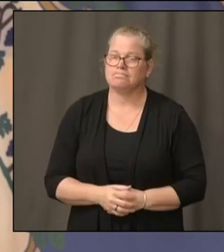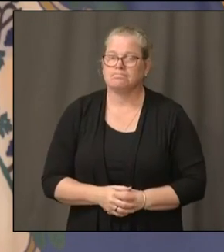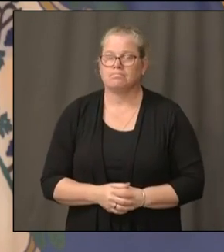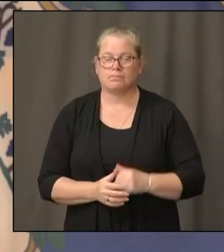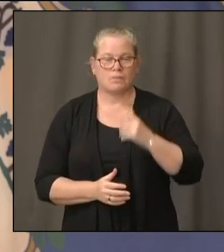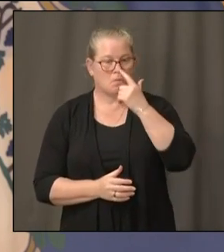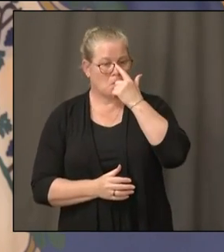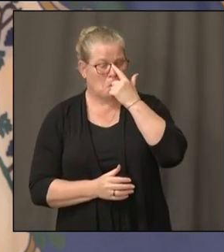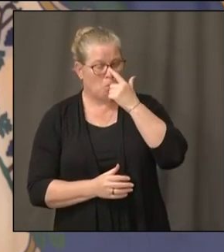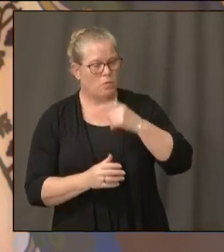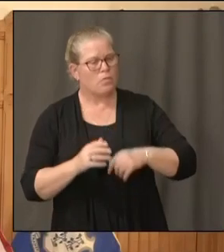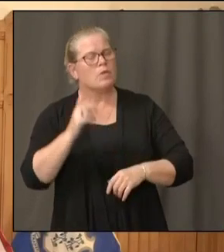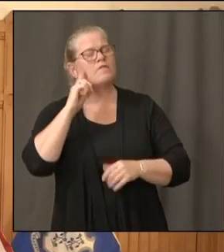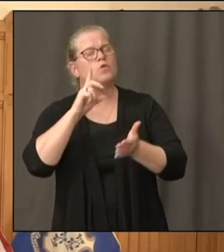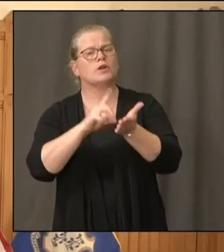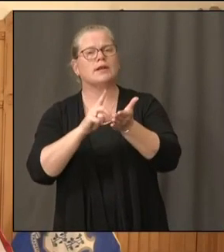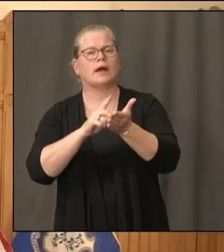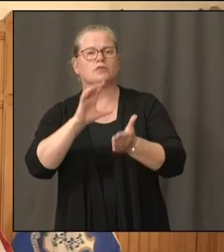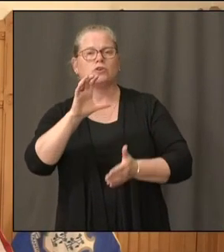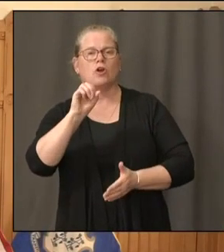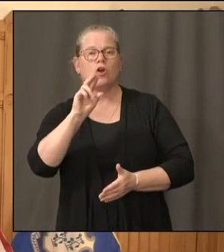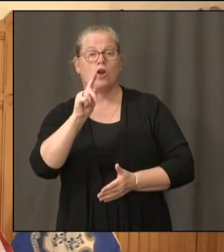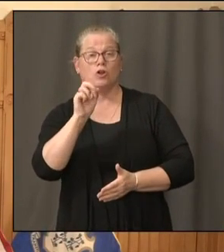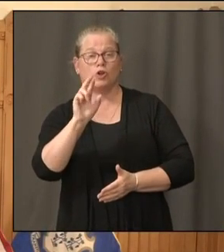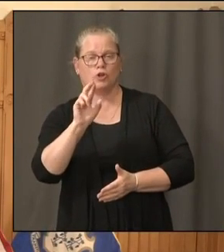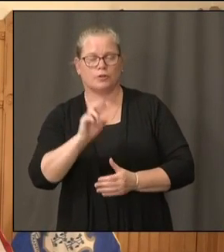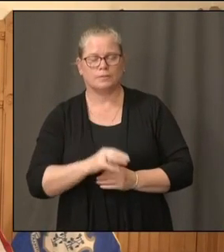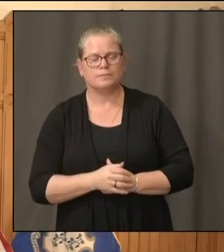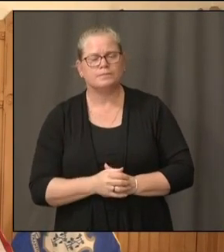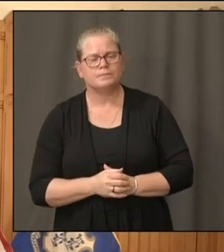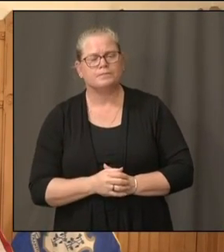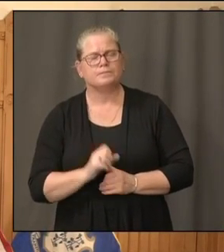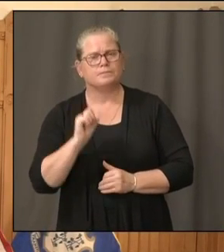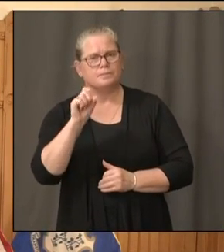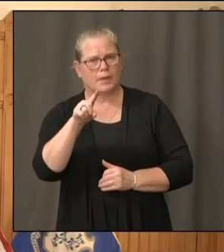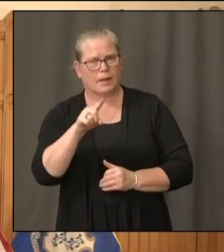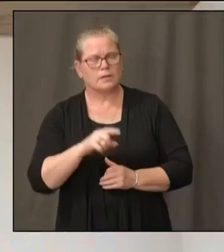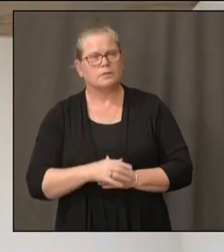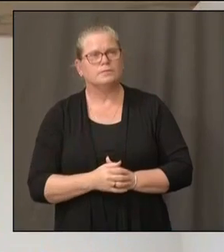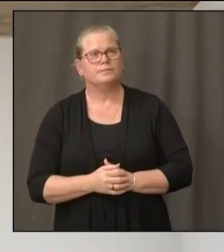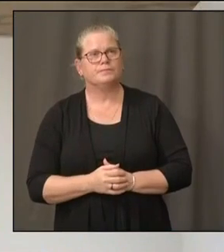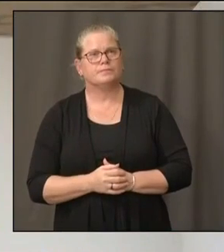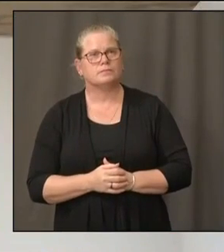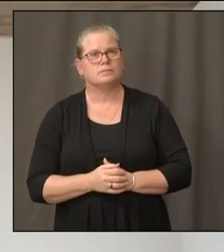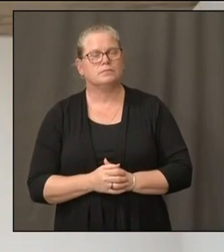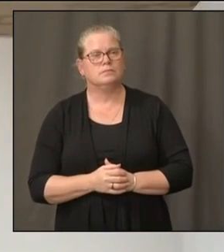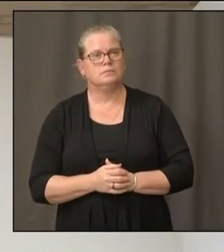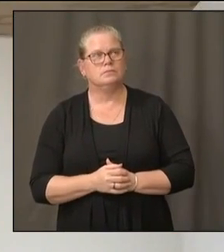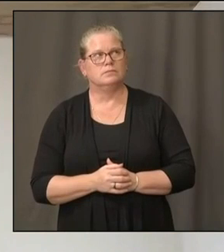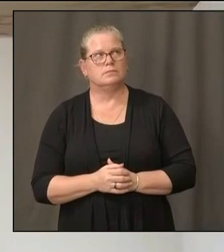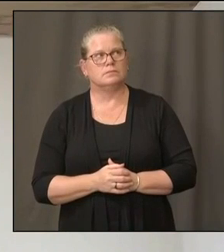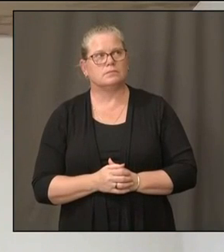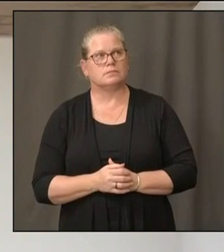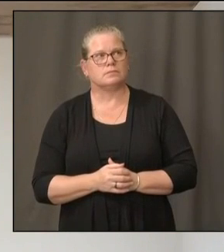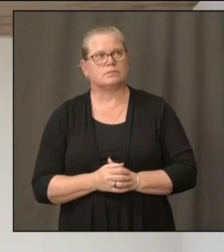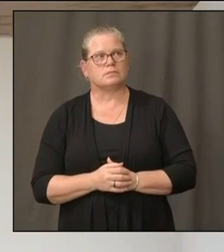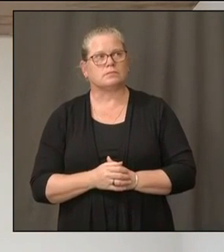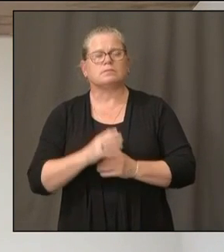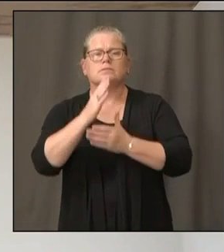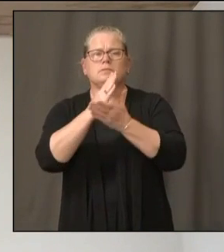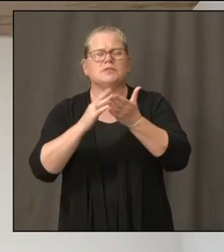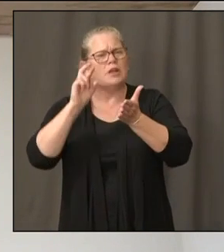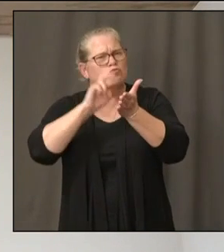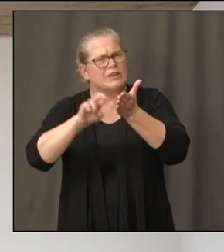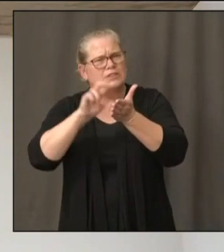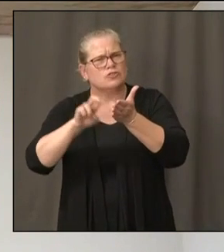And for Dr. Carter, I know that there's been some research as to different strains of the virus.